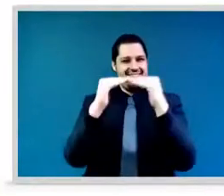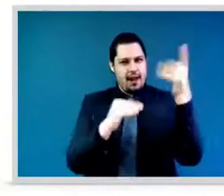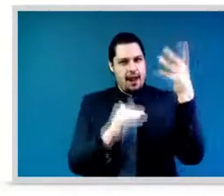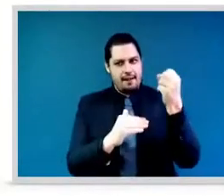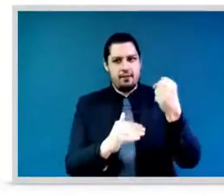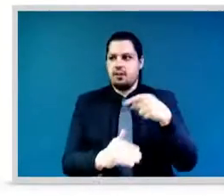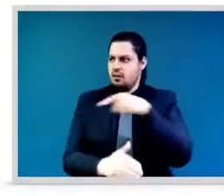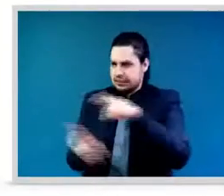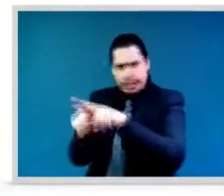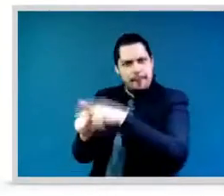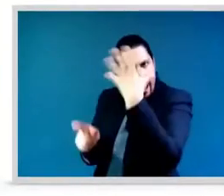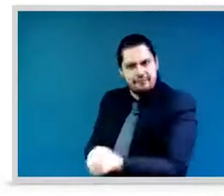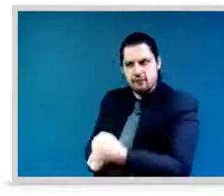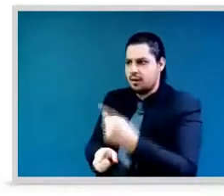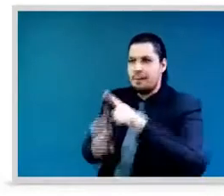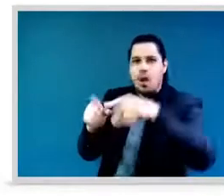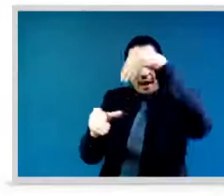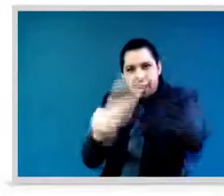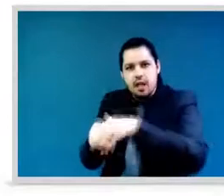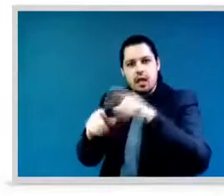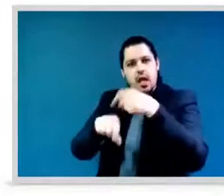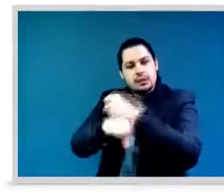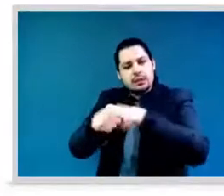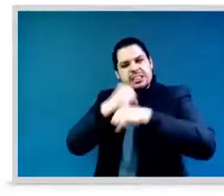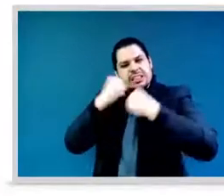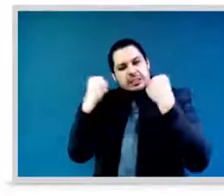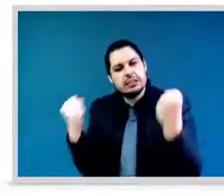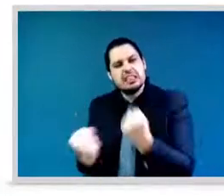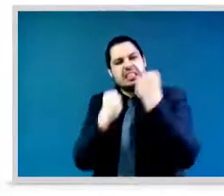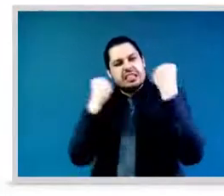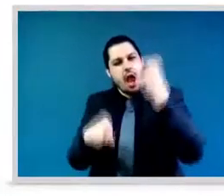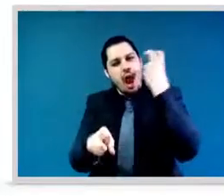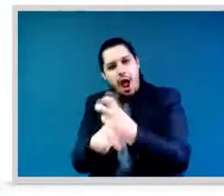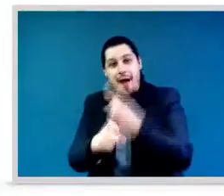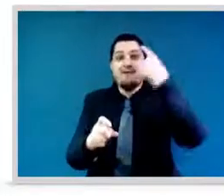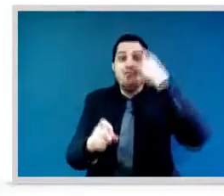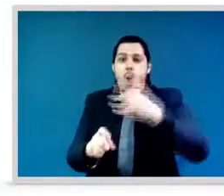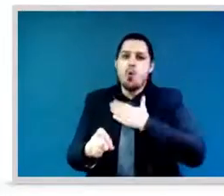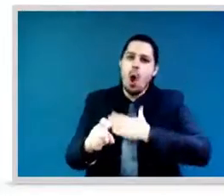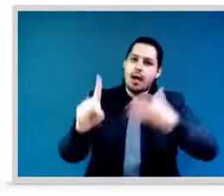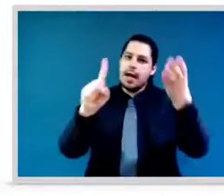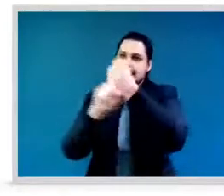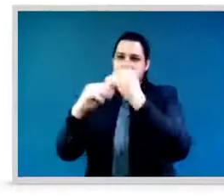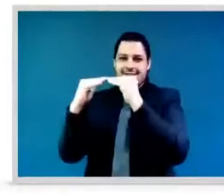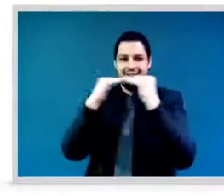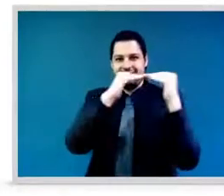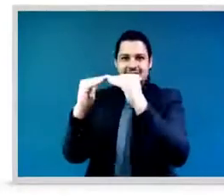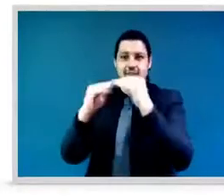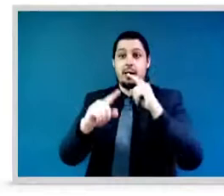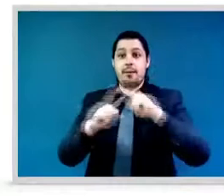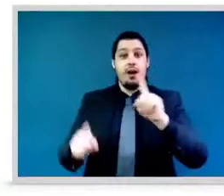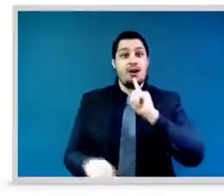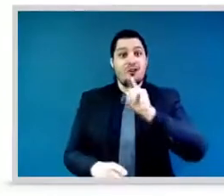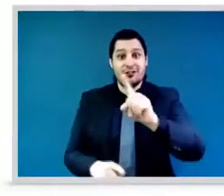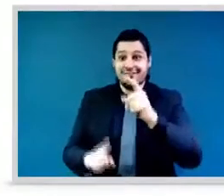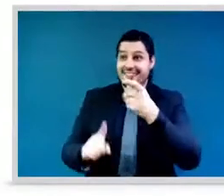fight for gender equality to other struggle for equality per se, needs to be further enhanced.